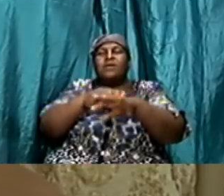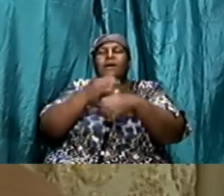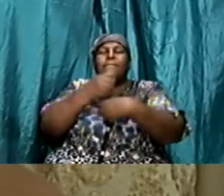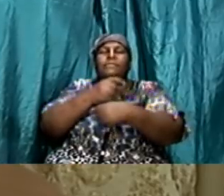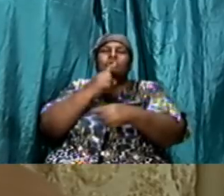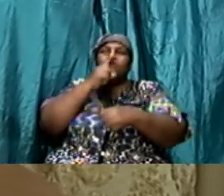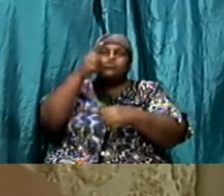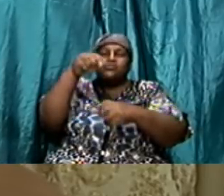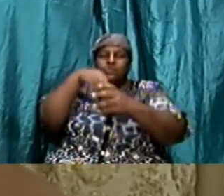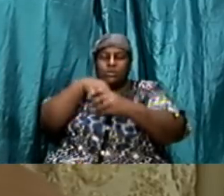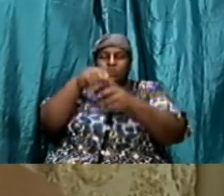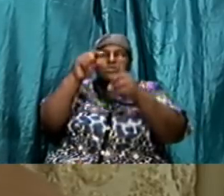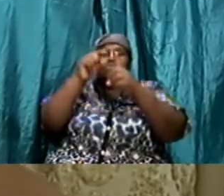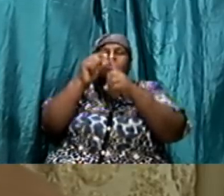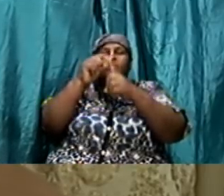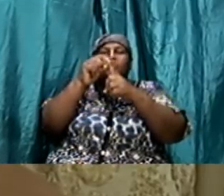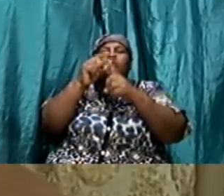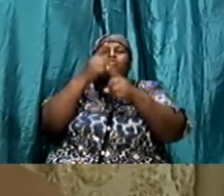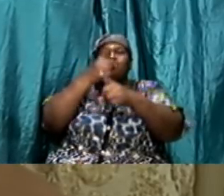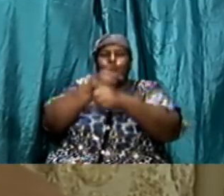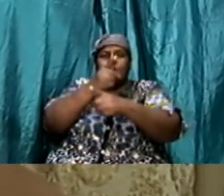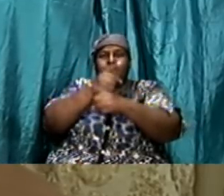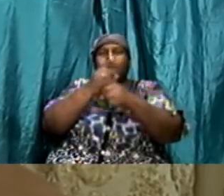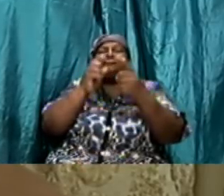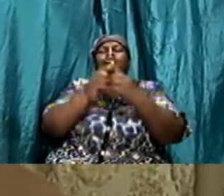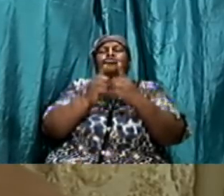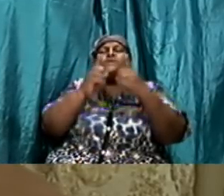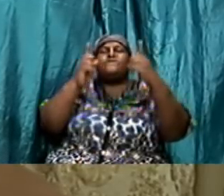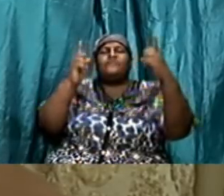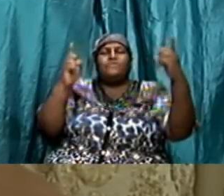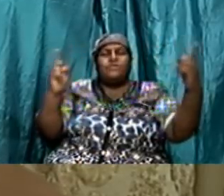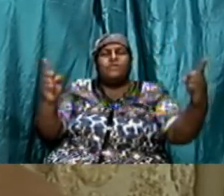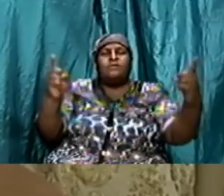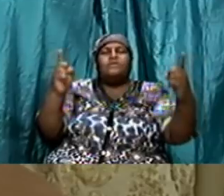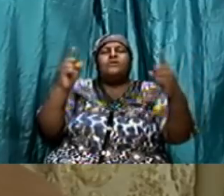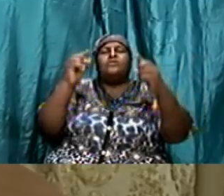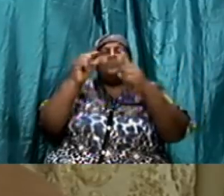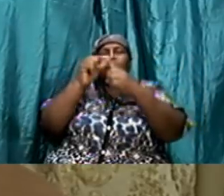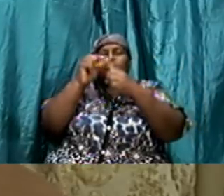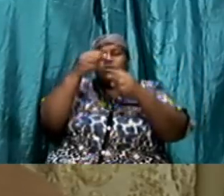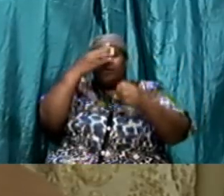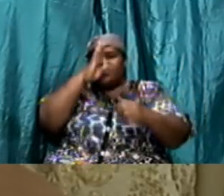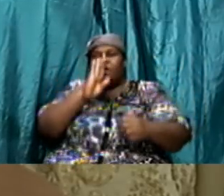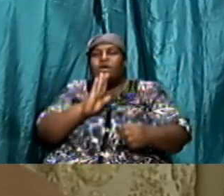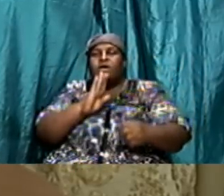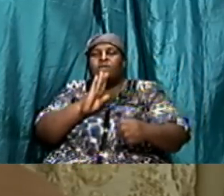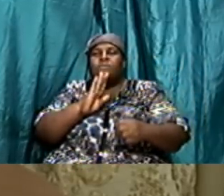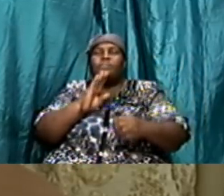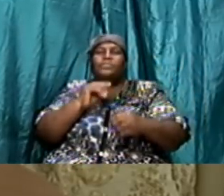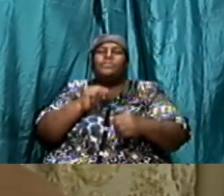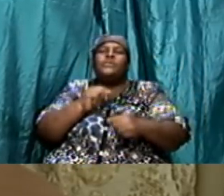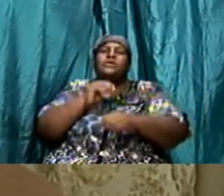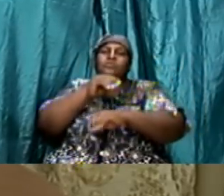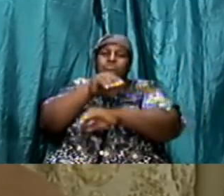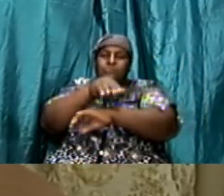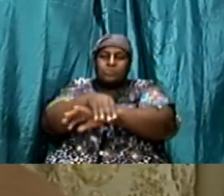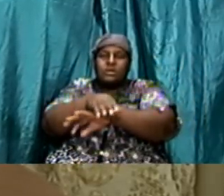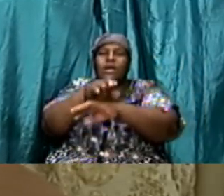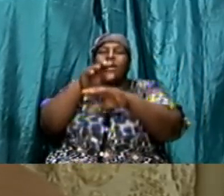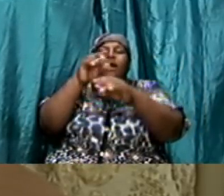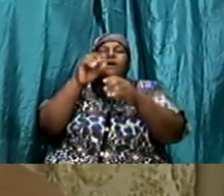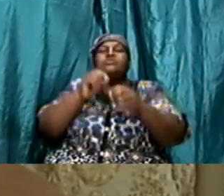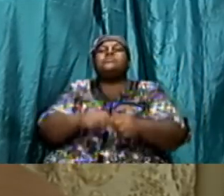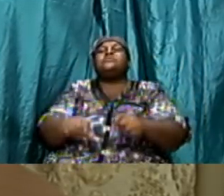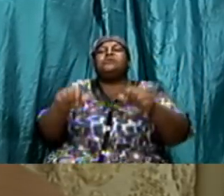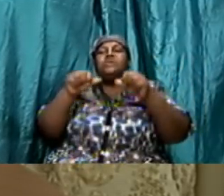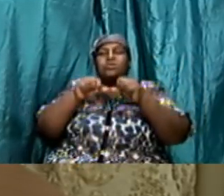word and ensure that i'm rightly dividing the word of god praise god tonight we're going to continue our